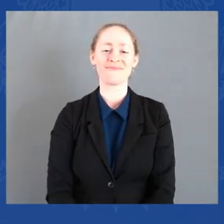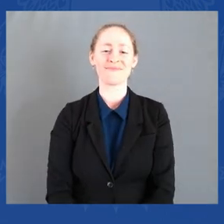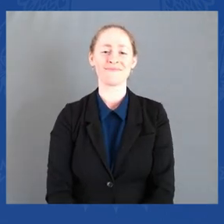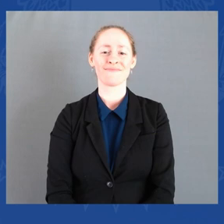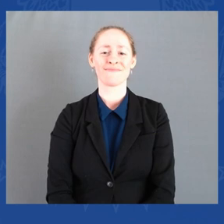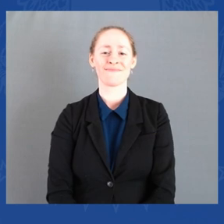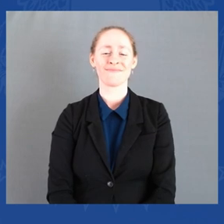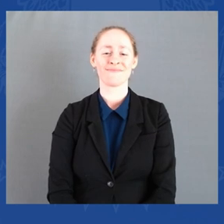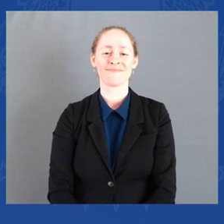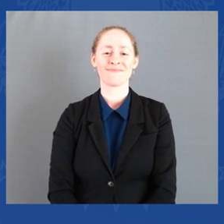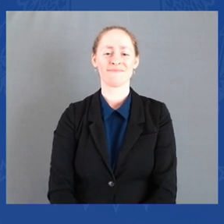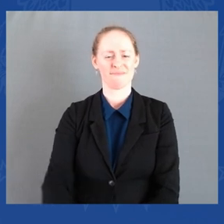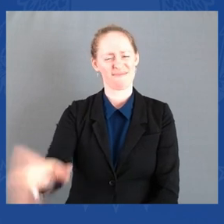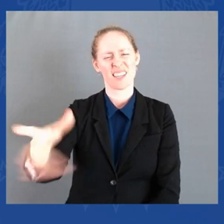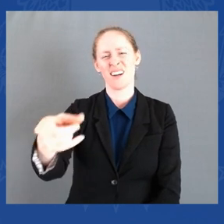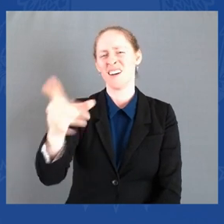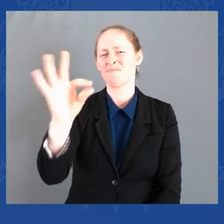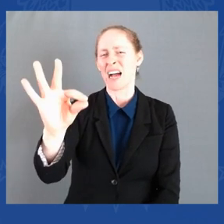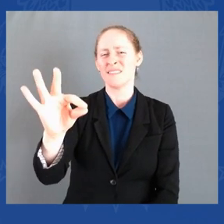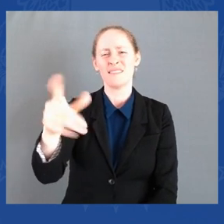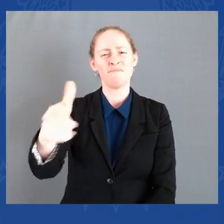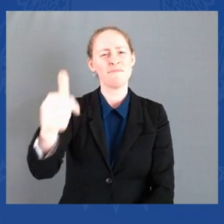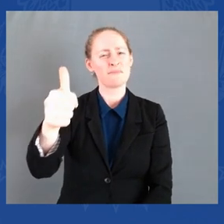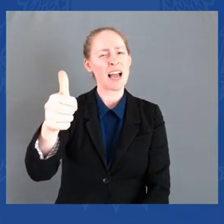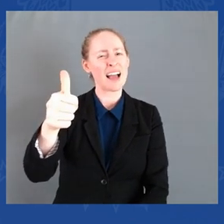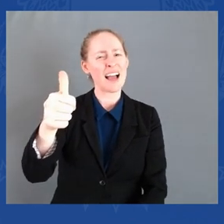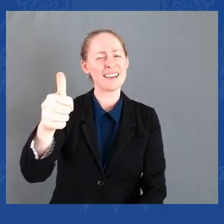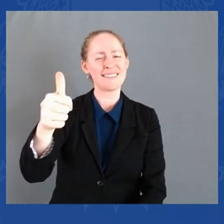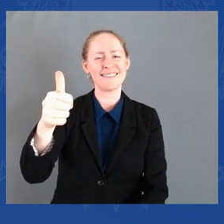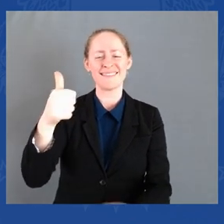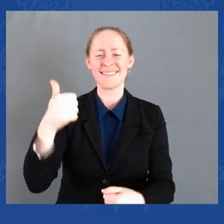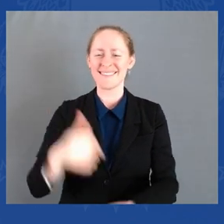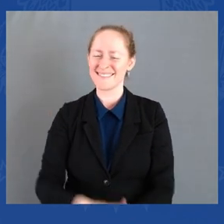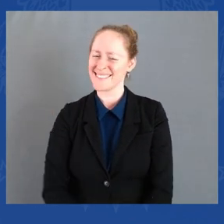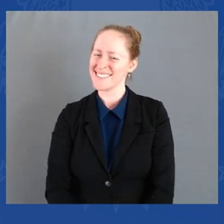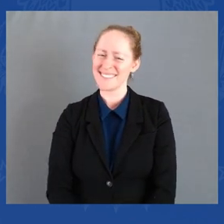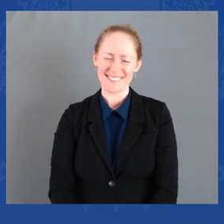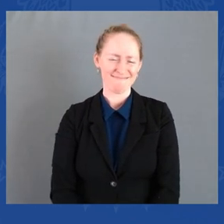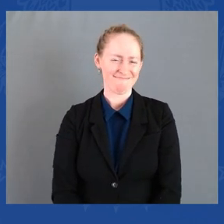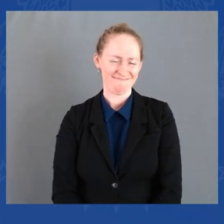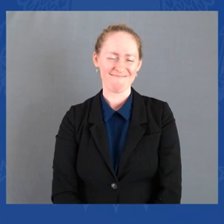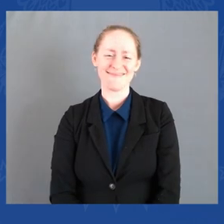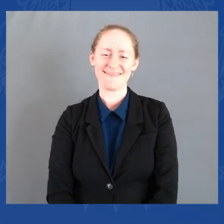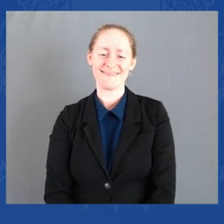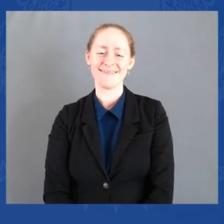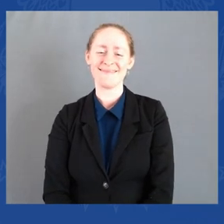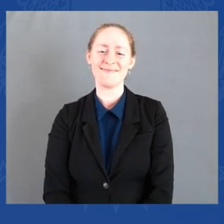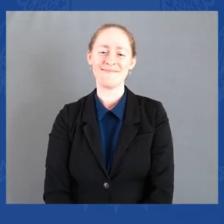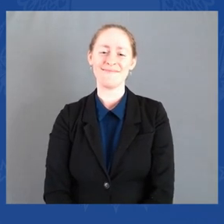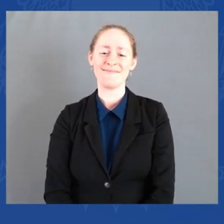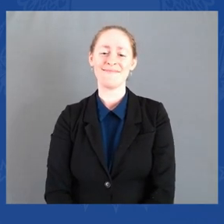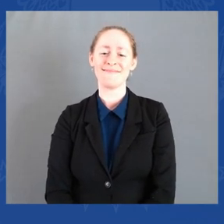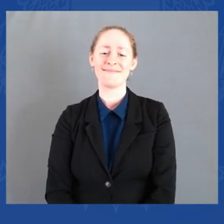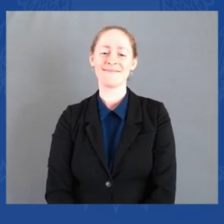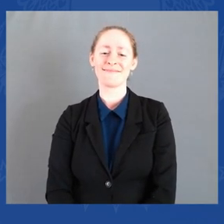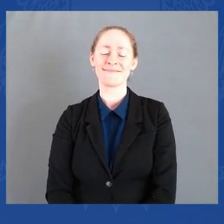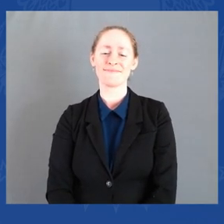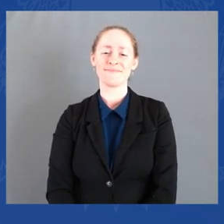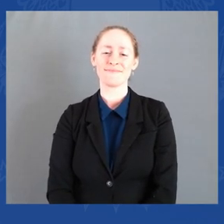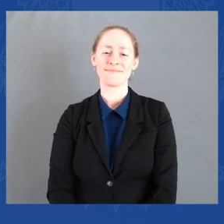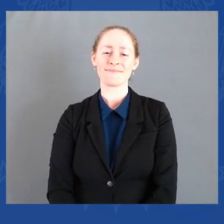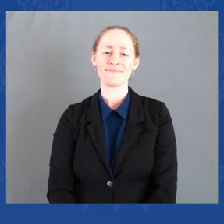And you represent a simple truth. There is no single Asian, as Jill pointed out much more particularly than I have,